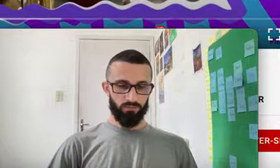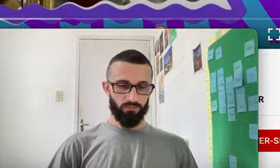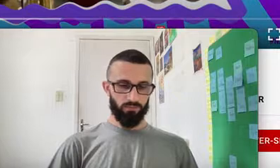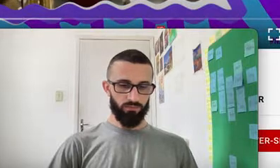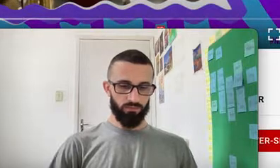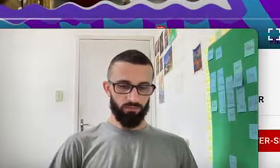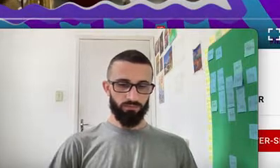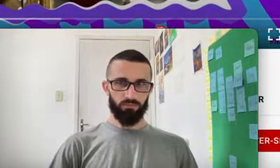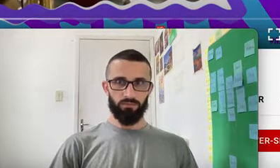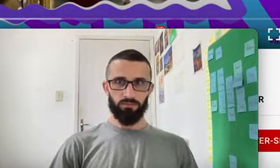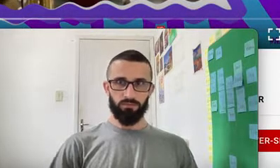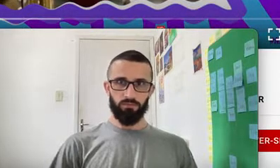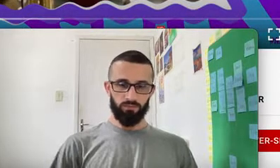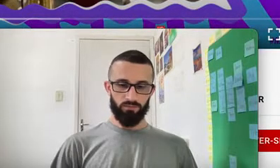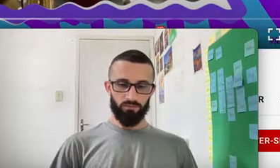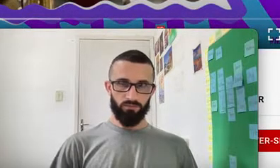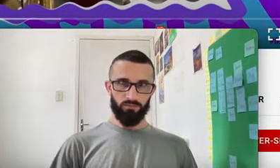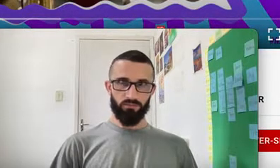Eu sempre